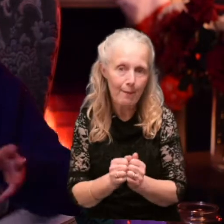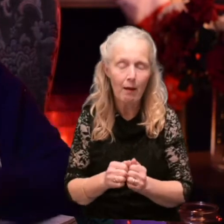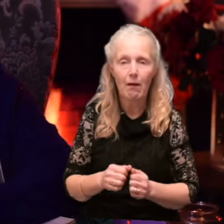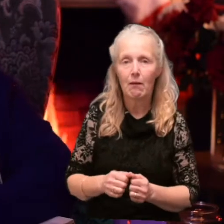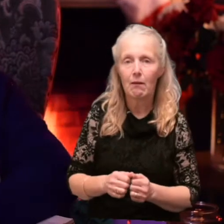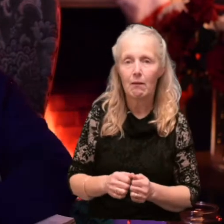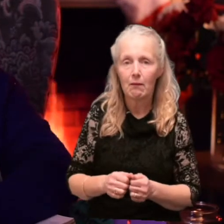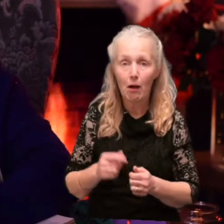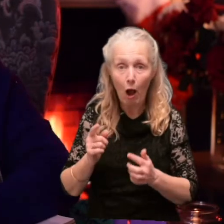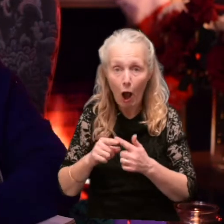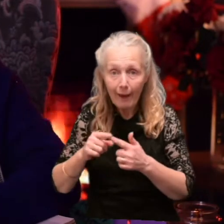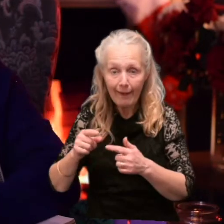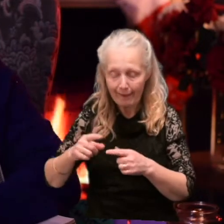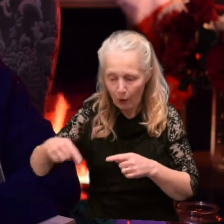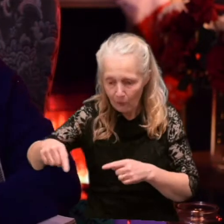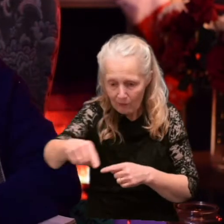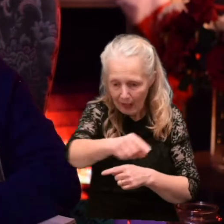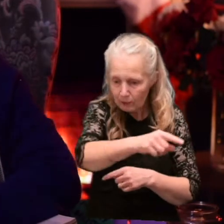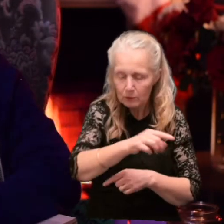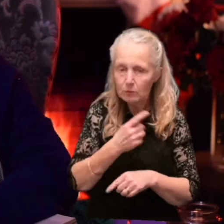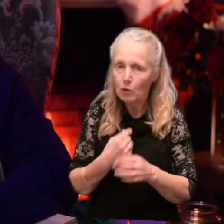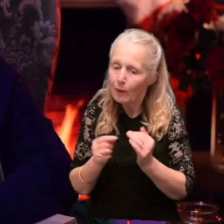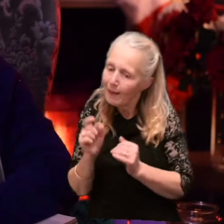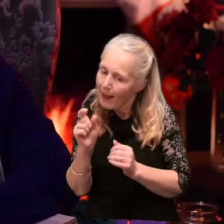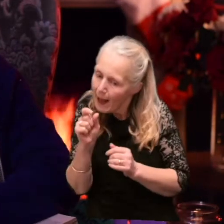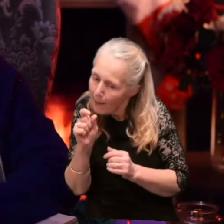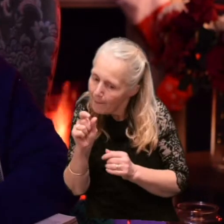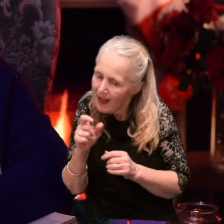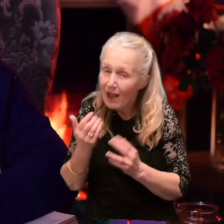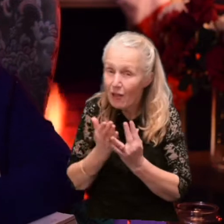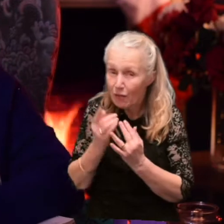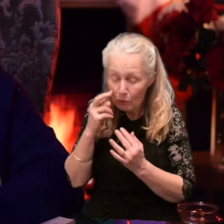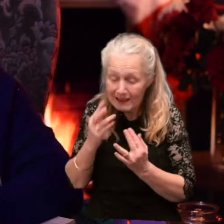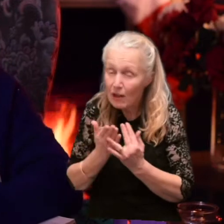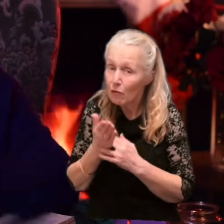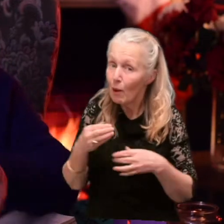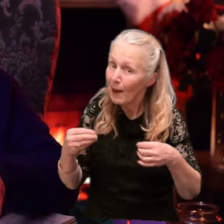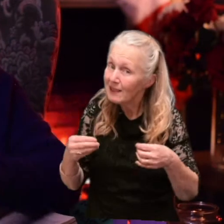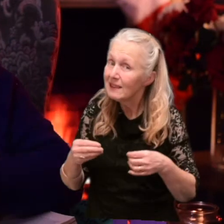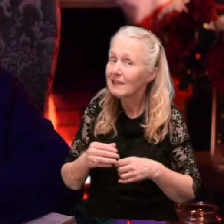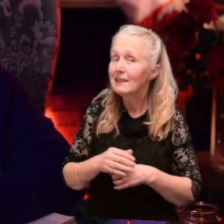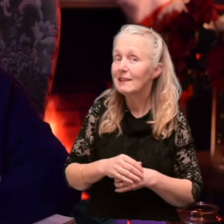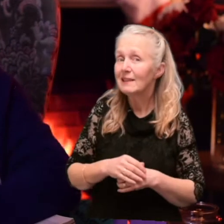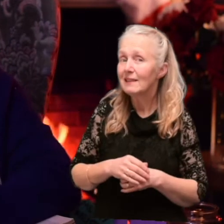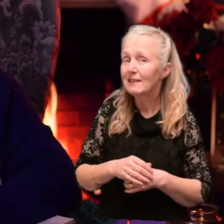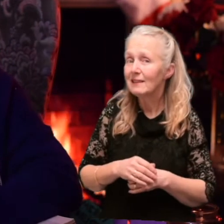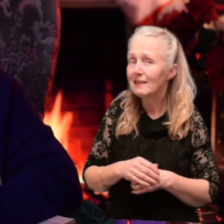Holly. All the way around. Not just on the bit I knew was there because I saw it through the plastic bag. You know, worth the planning.